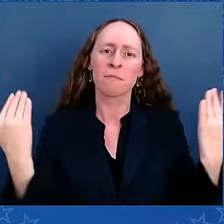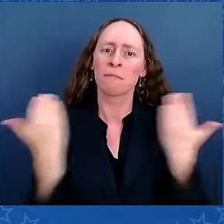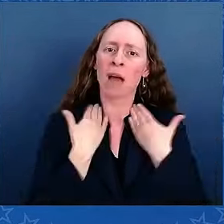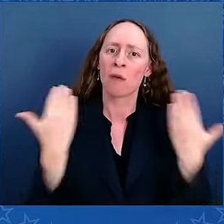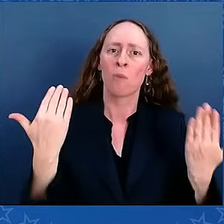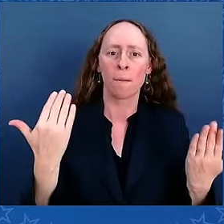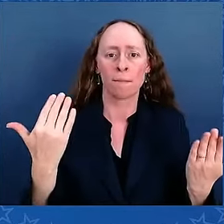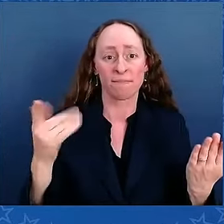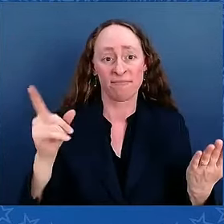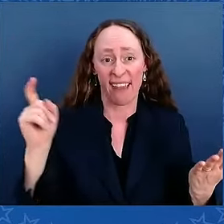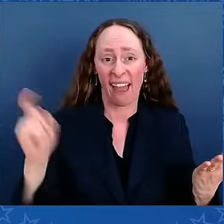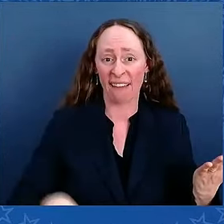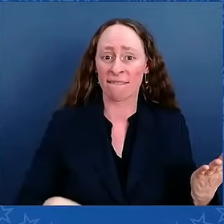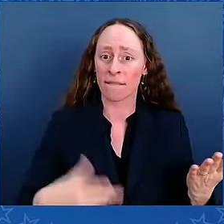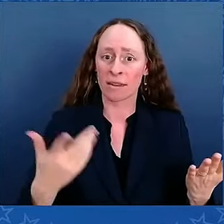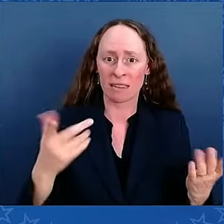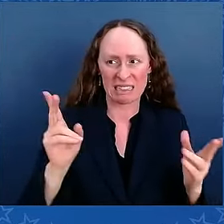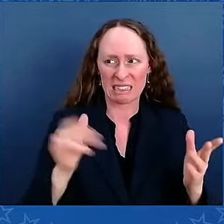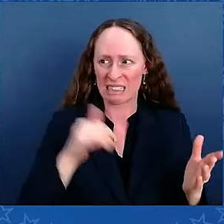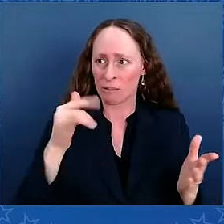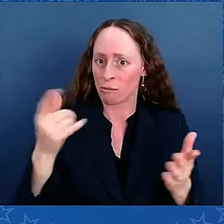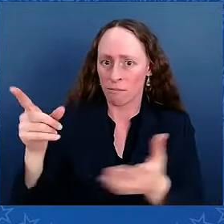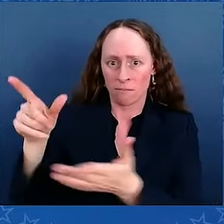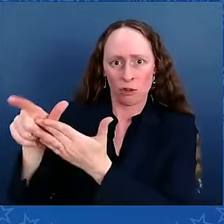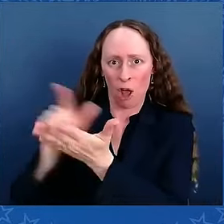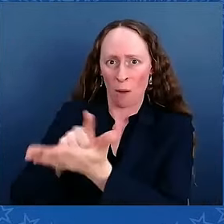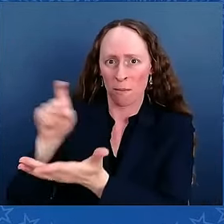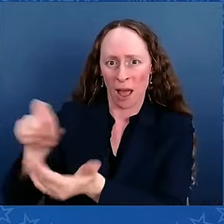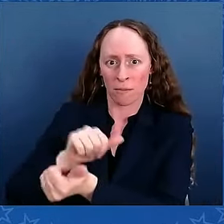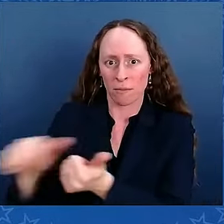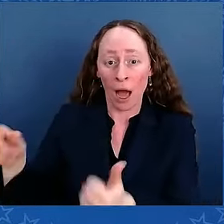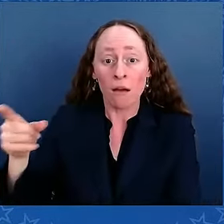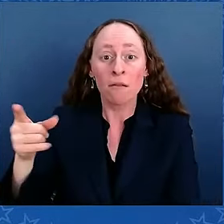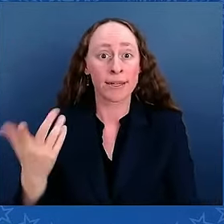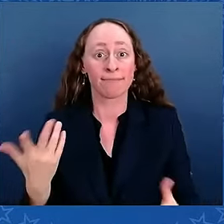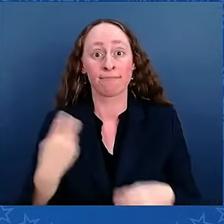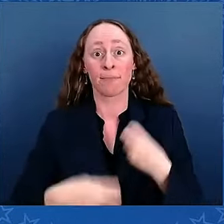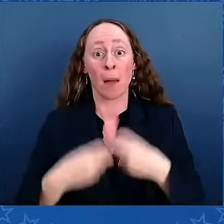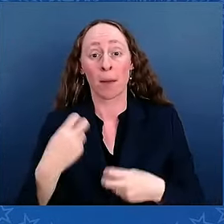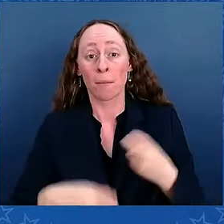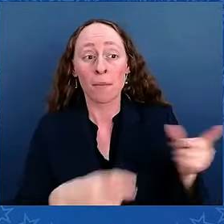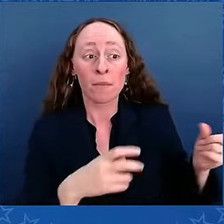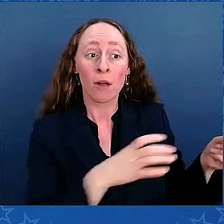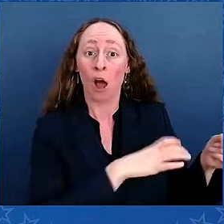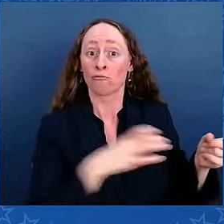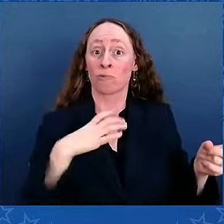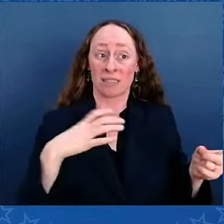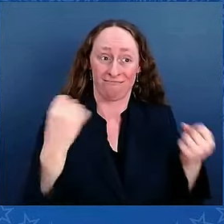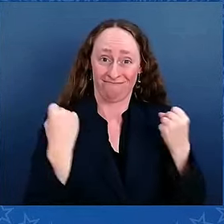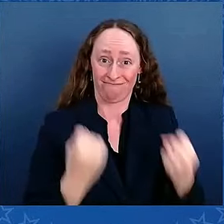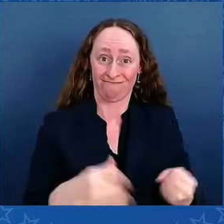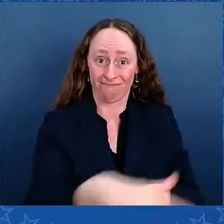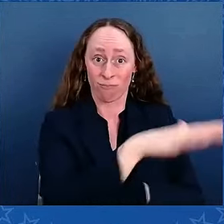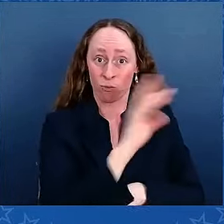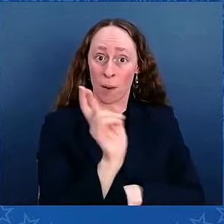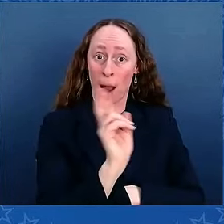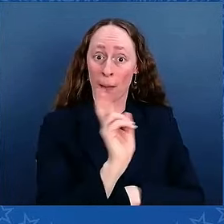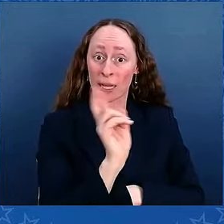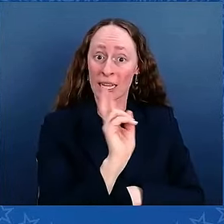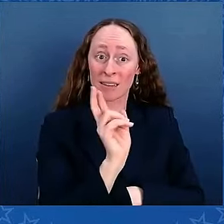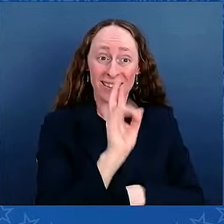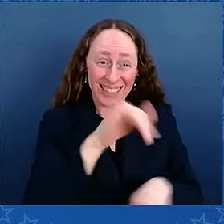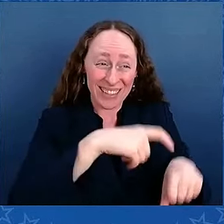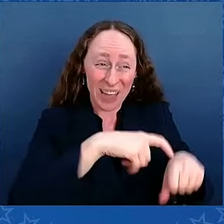But with a Republican-controlled Congress and Donald Trump as president, that task seemed virtually impossible. In 2020,